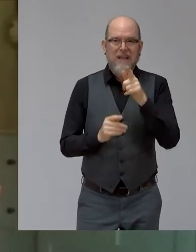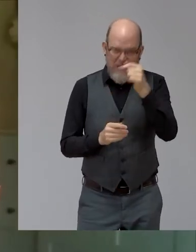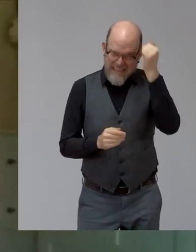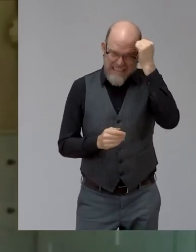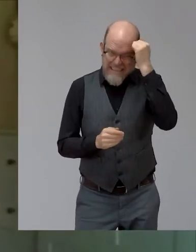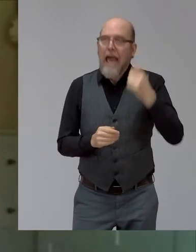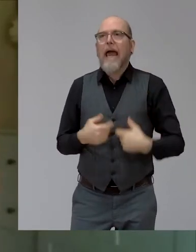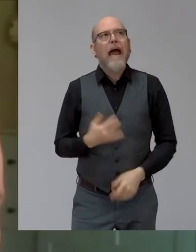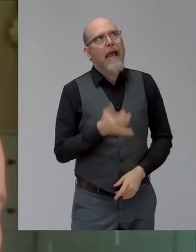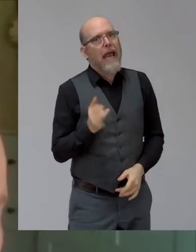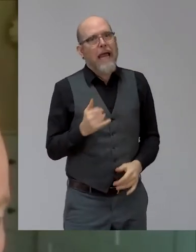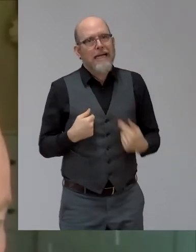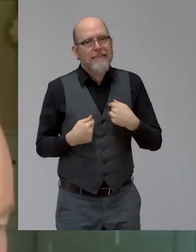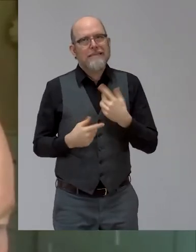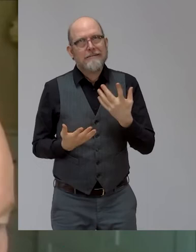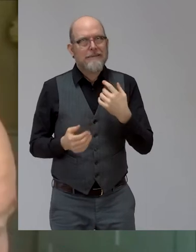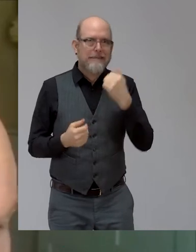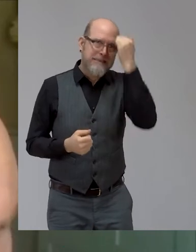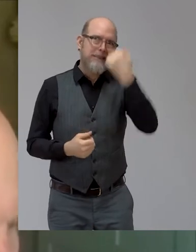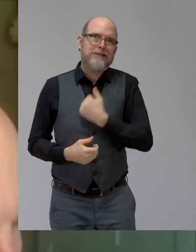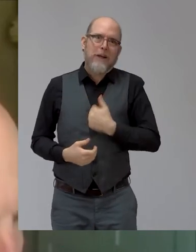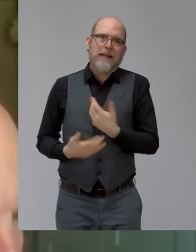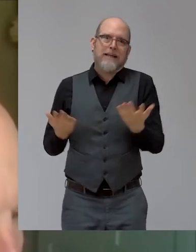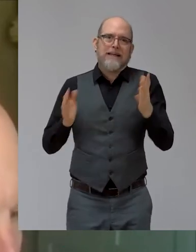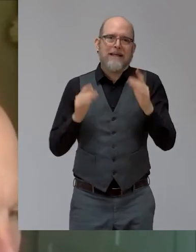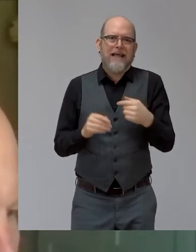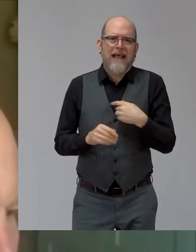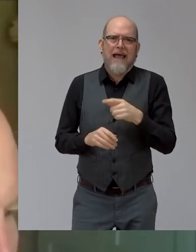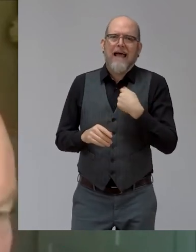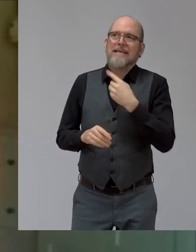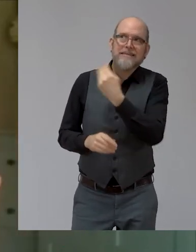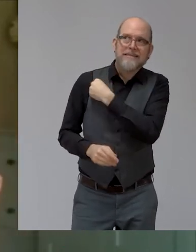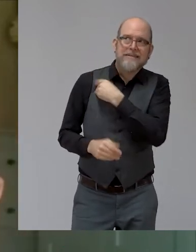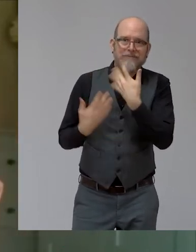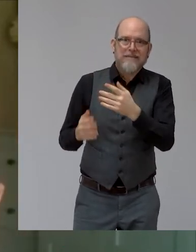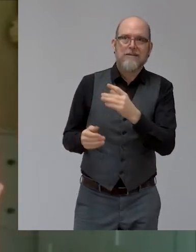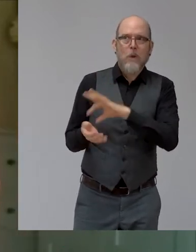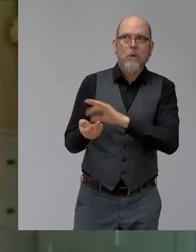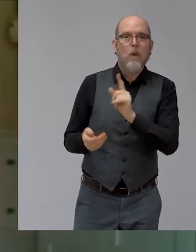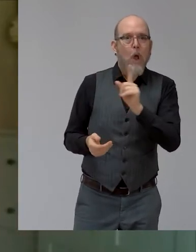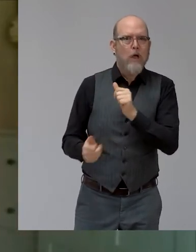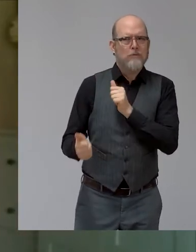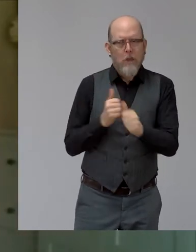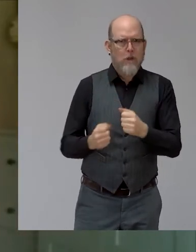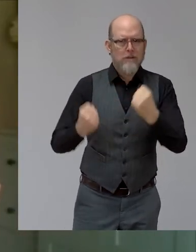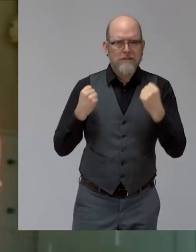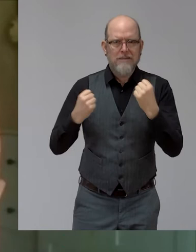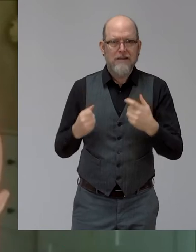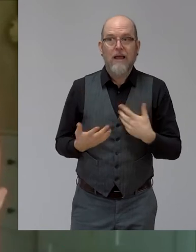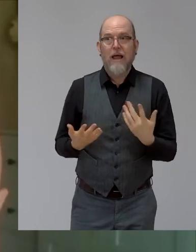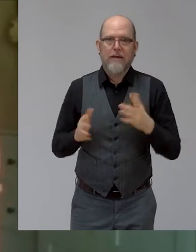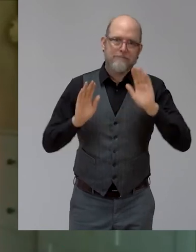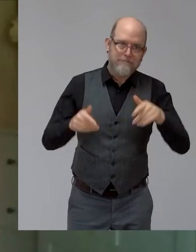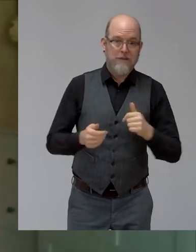told not to exercise when I broke them the first time, second time. Um, so I had to take three months out of the gym. It's probably